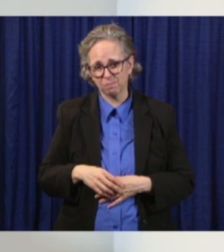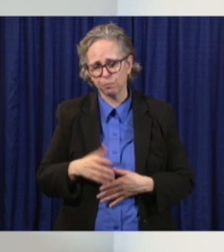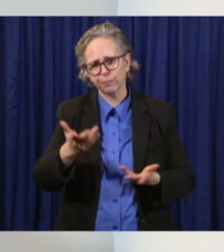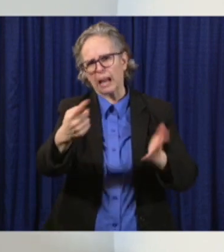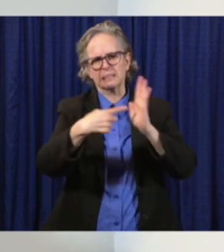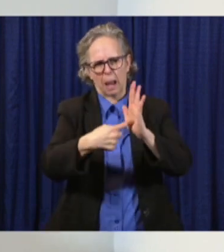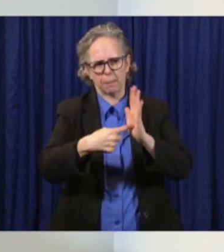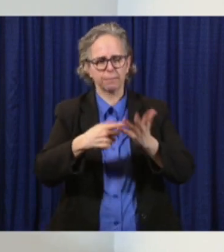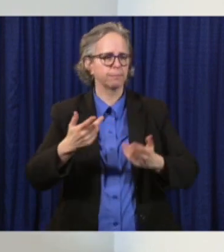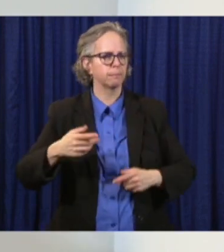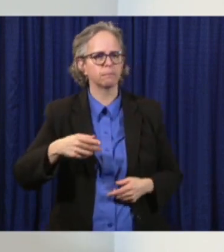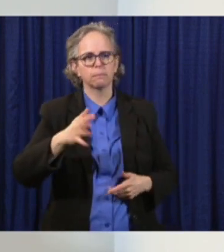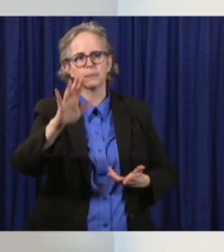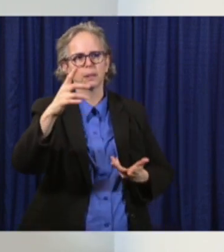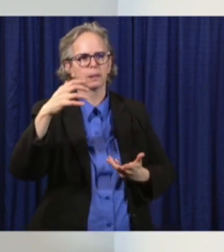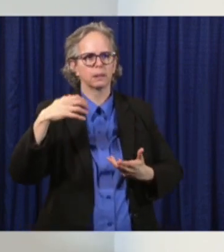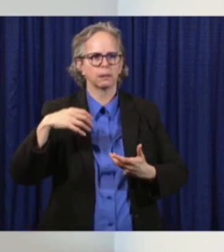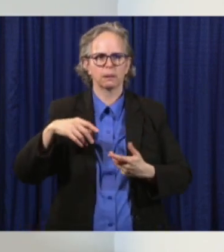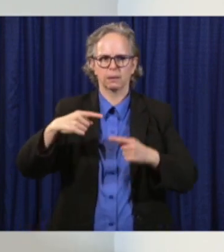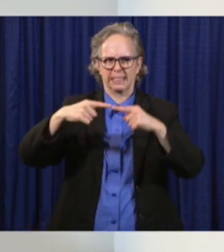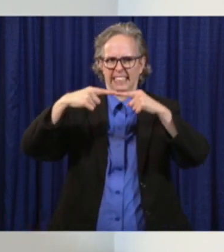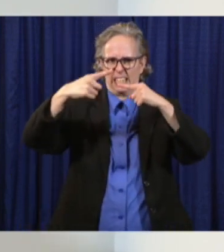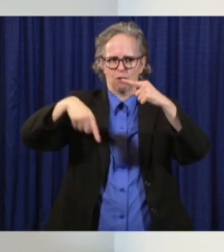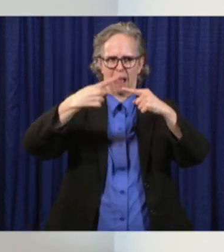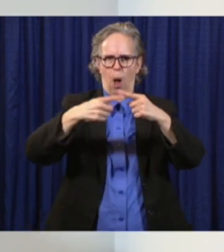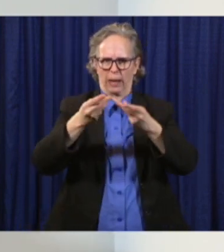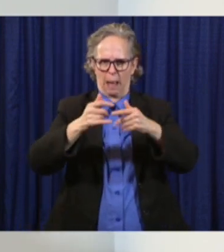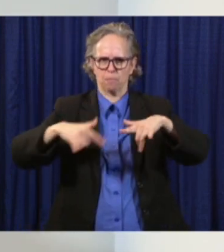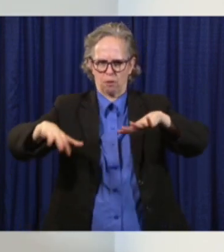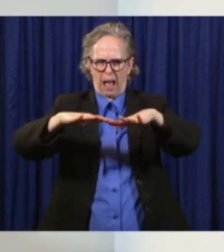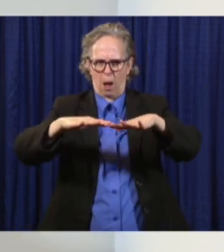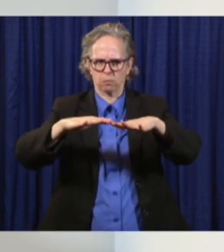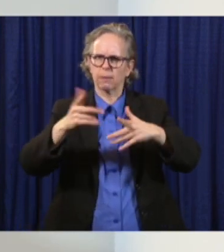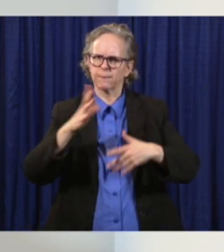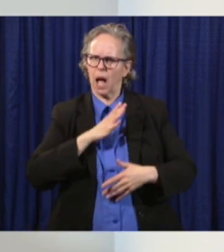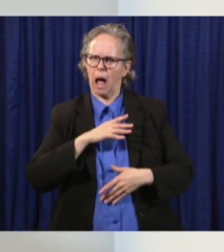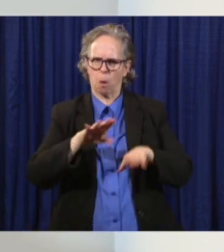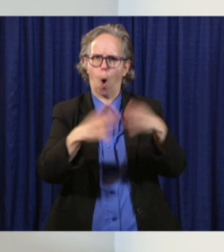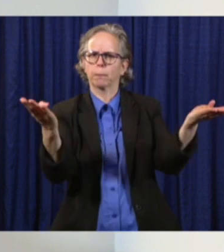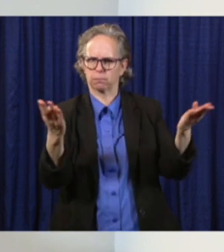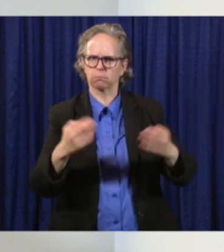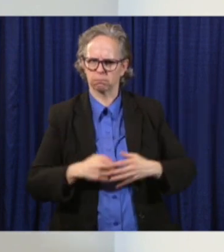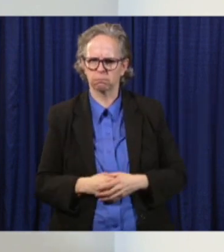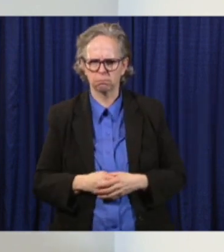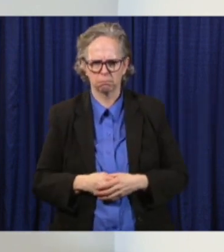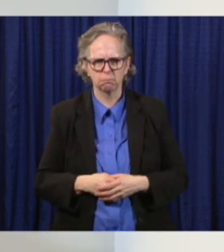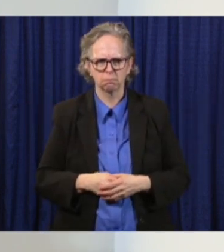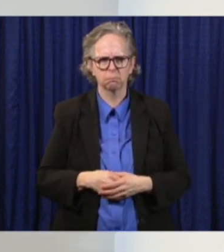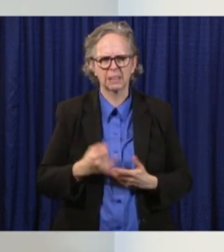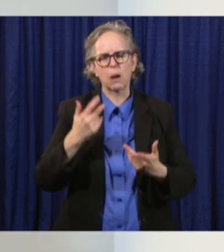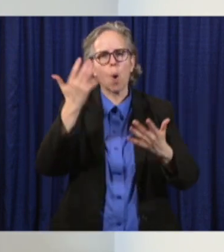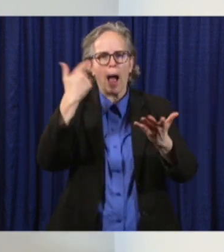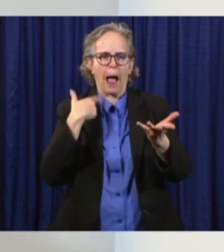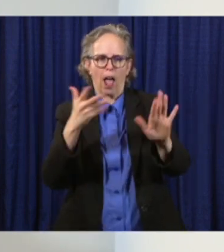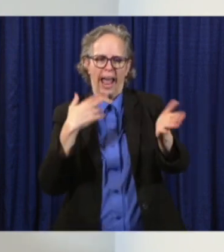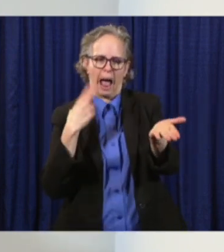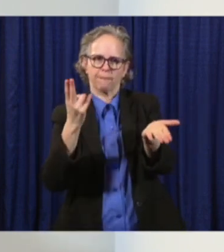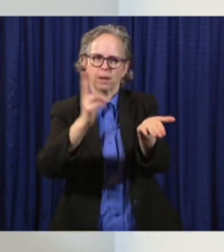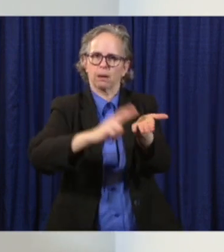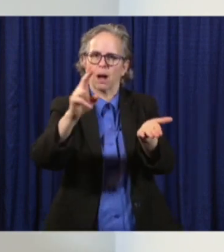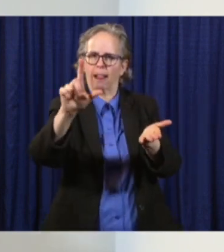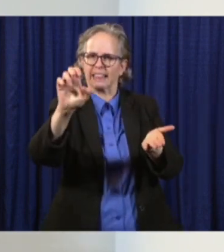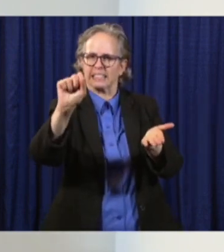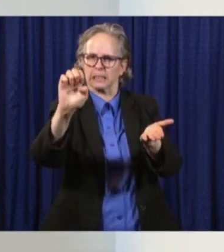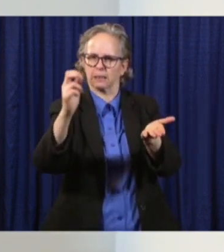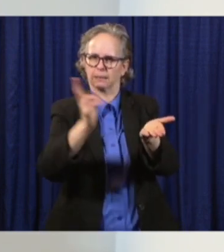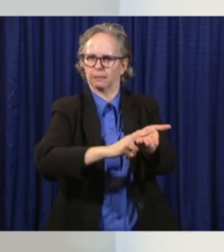campsite and things like that and you have a facility there, those are allowed under this order to go back into place. That was one of the things, frankly, one of the things we heard